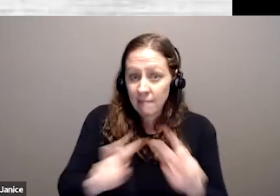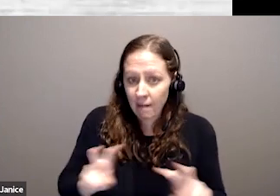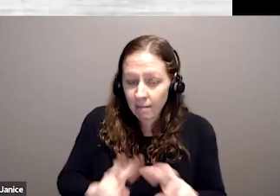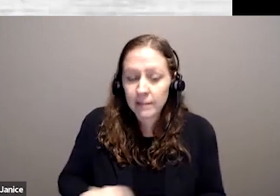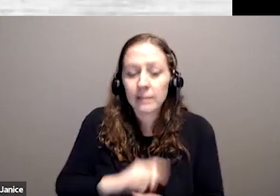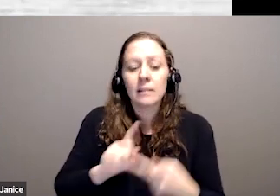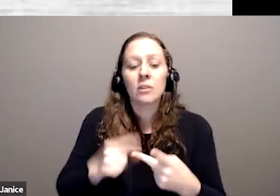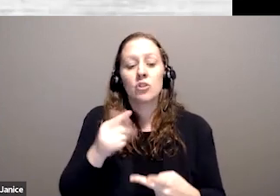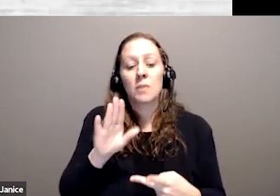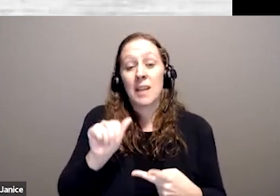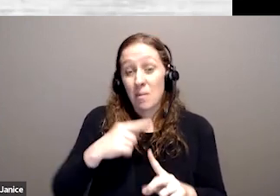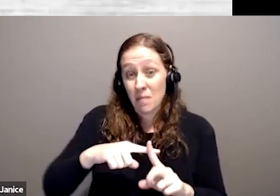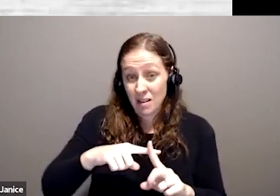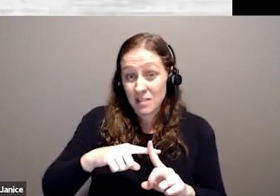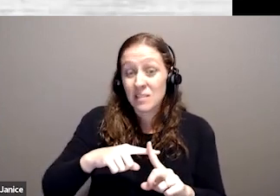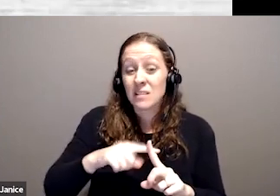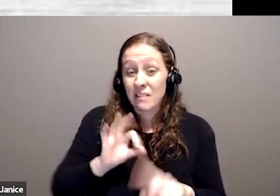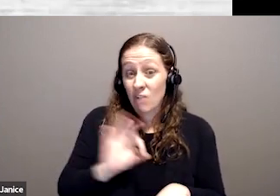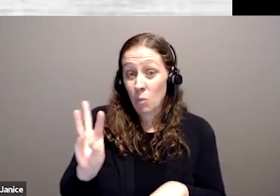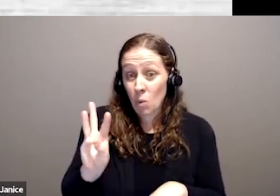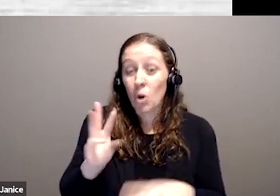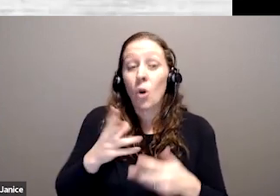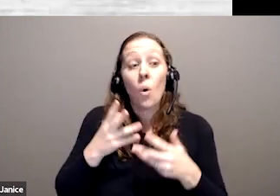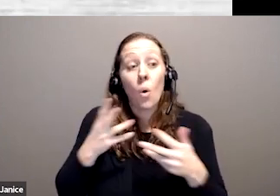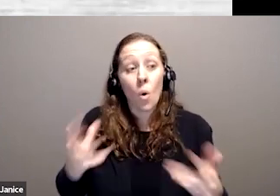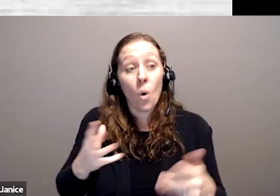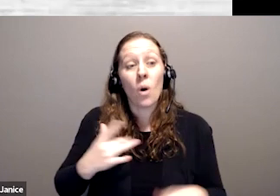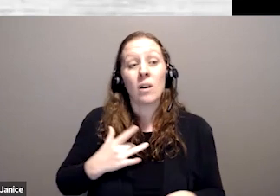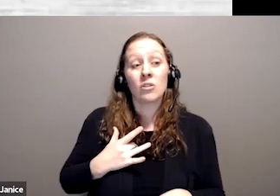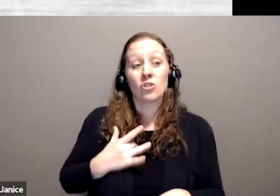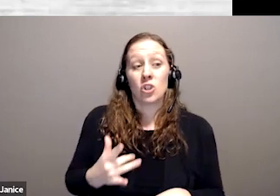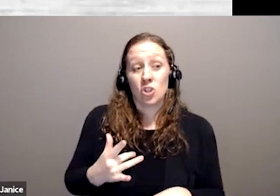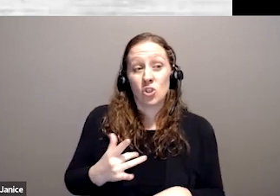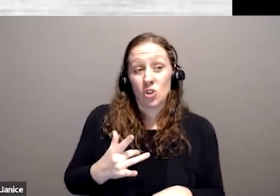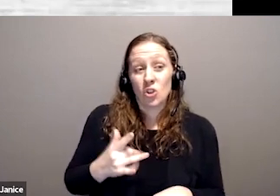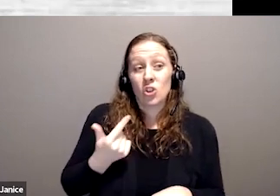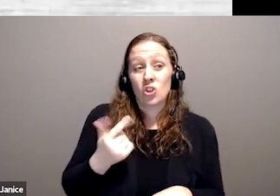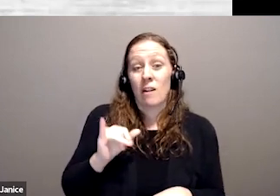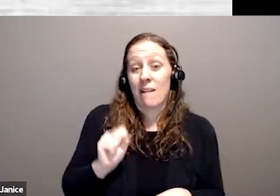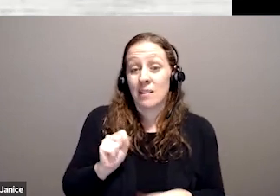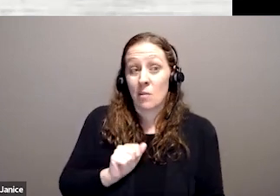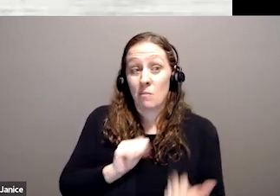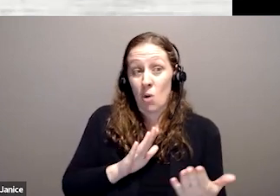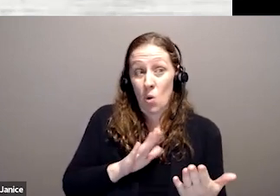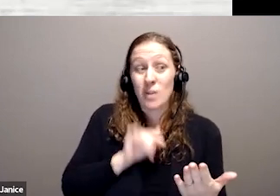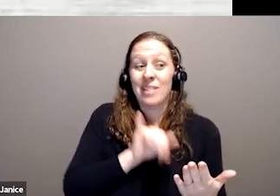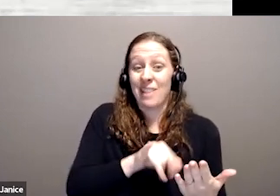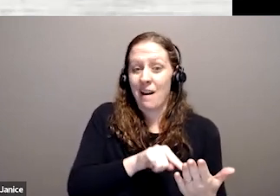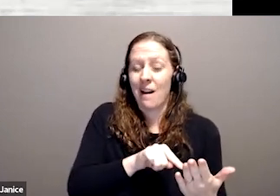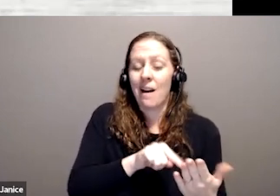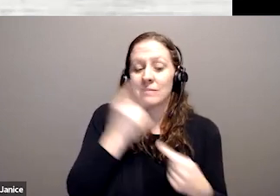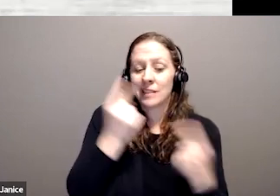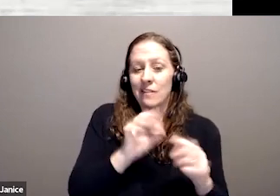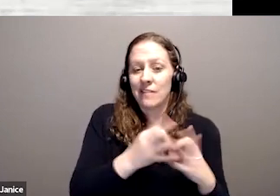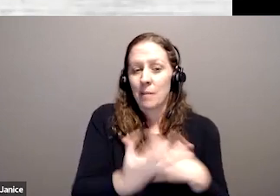GBA plus framework, or it can follow the traditional GIS approach that sees family needs. It's made also possible to design